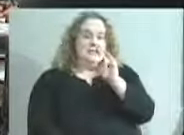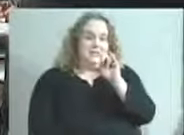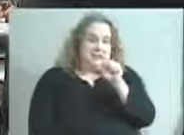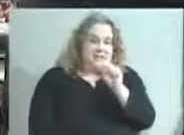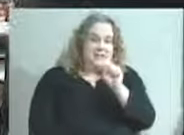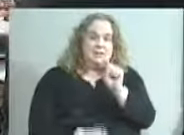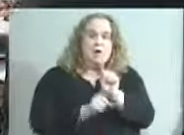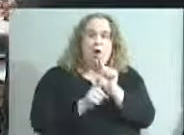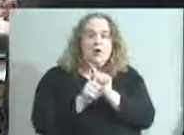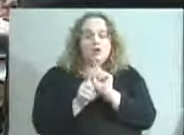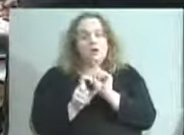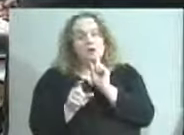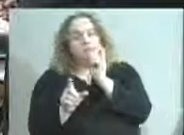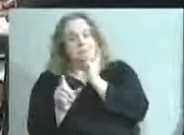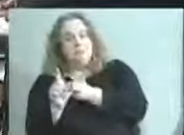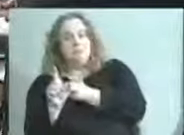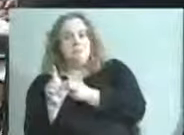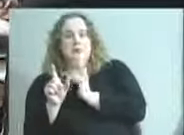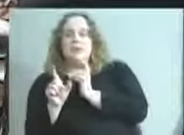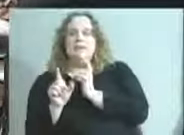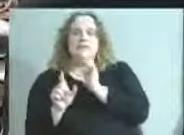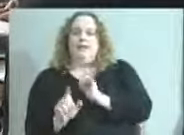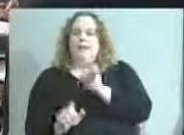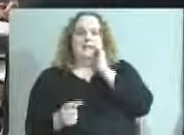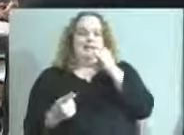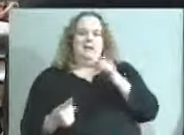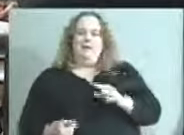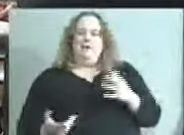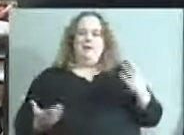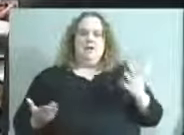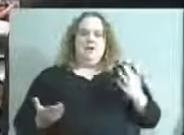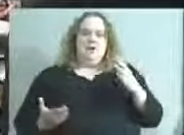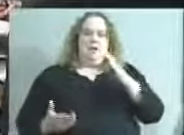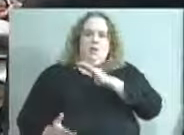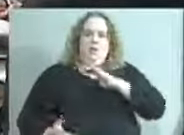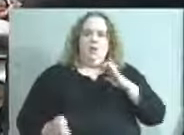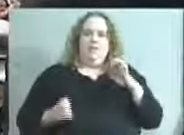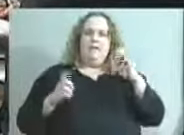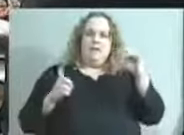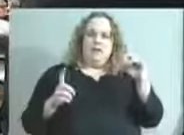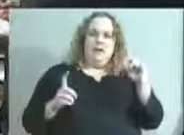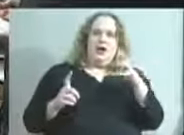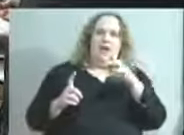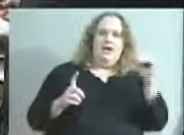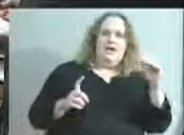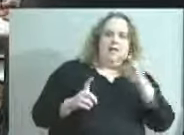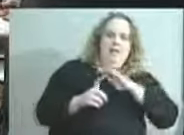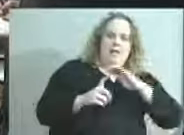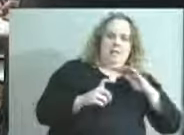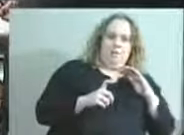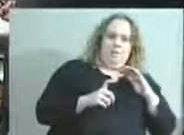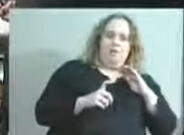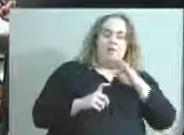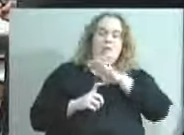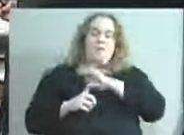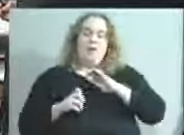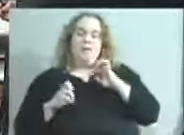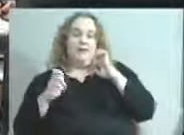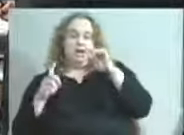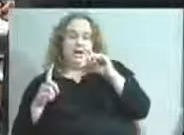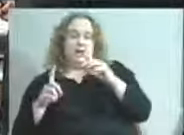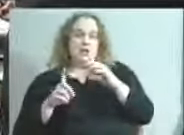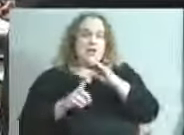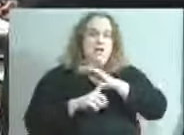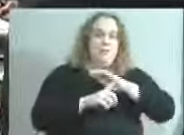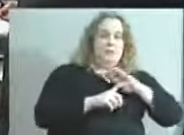Those governance issues do not exist here. The Board of Education and the Board of the Foundation are separate. With